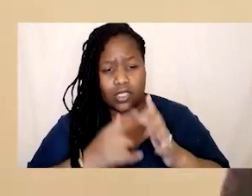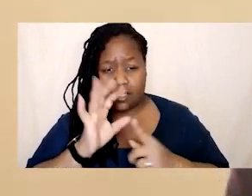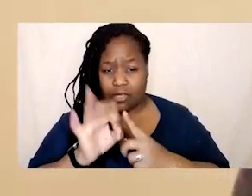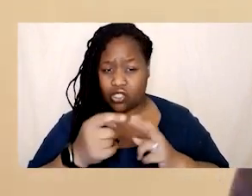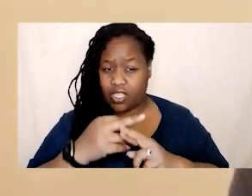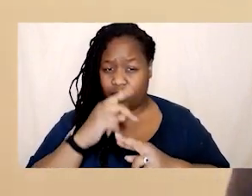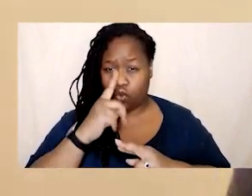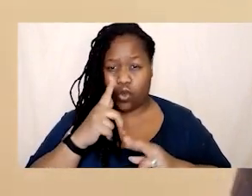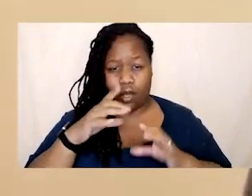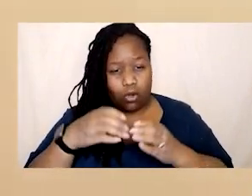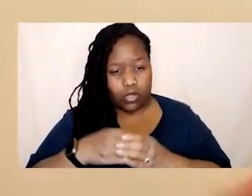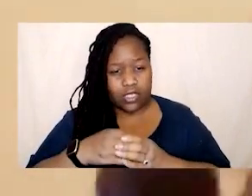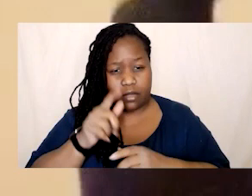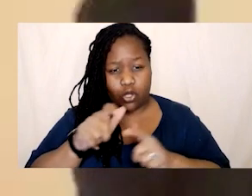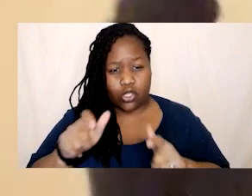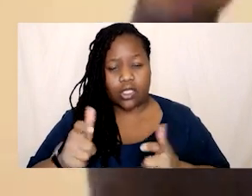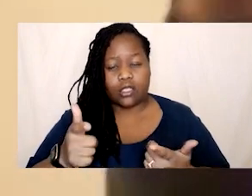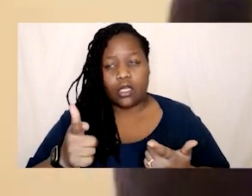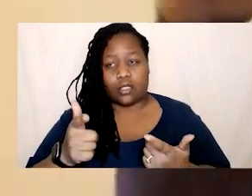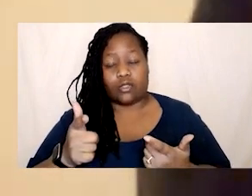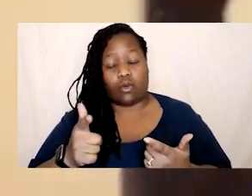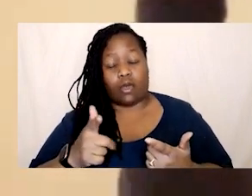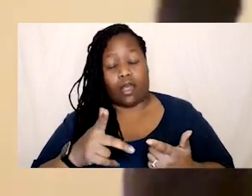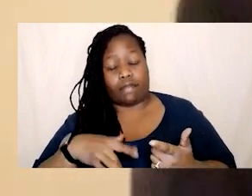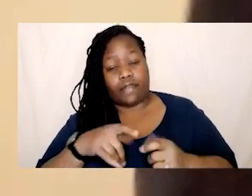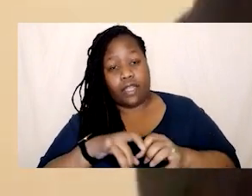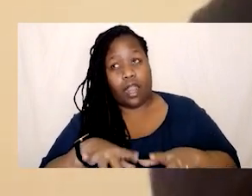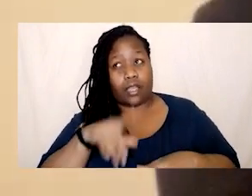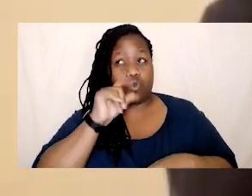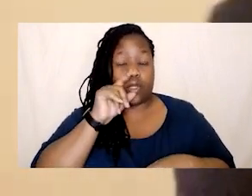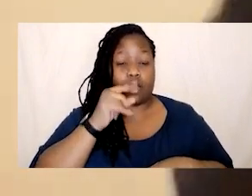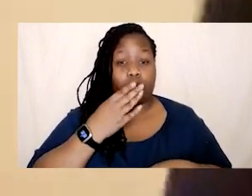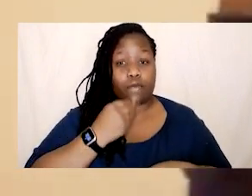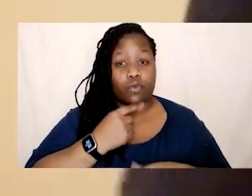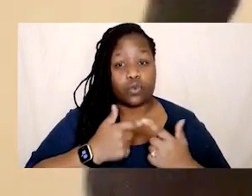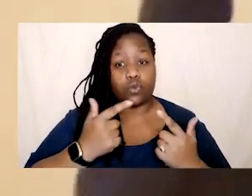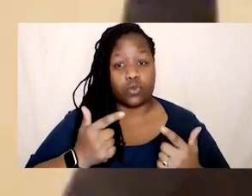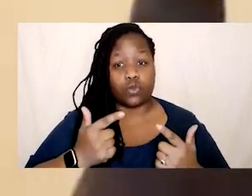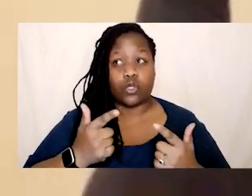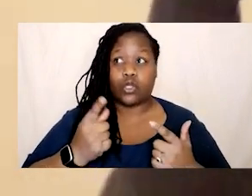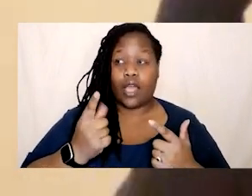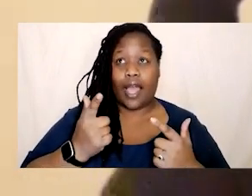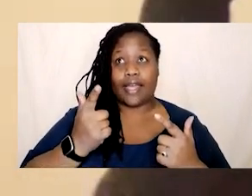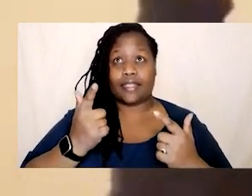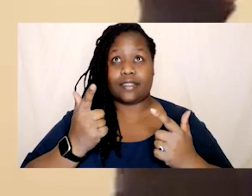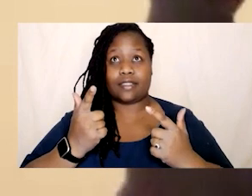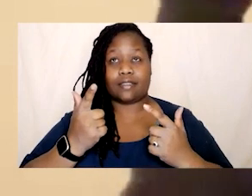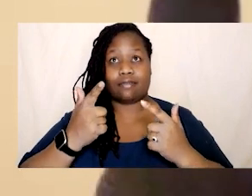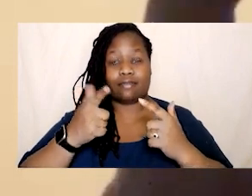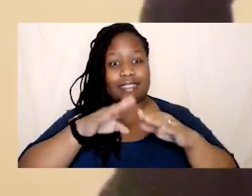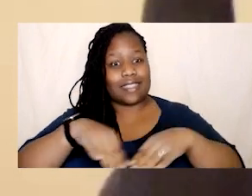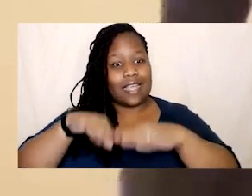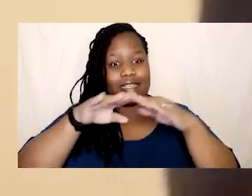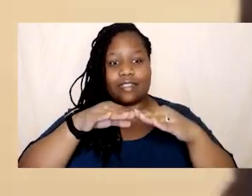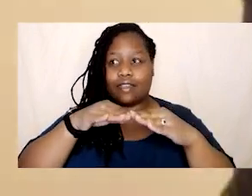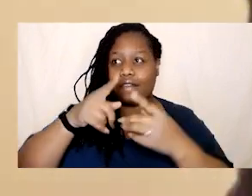you can't do the emotional labor of reporting so we've we've been able to use Twitter actually as a bit of a benchmark to other platforms to be like hey Instagram